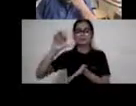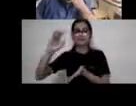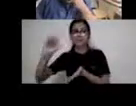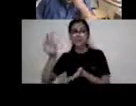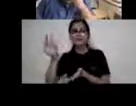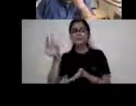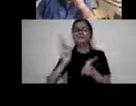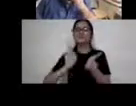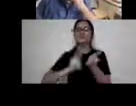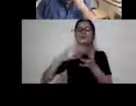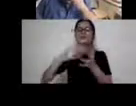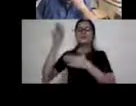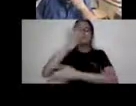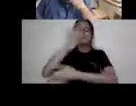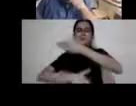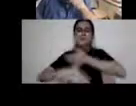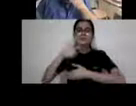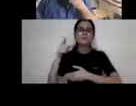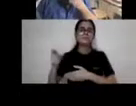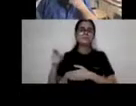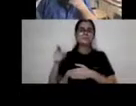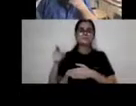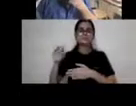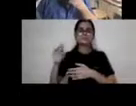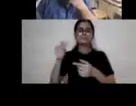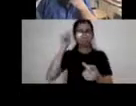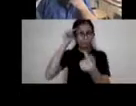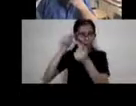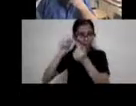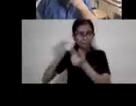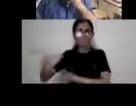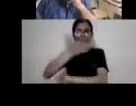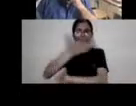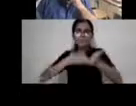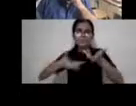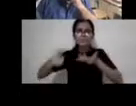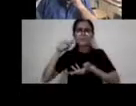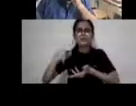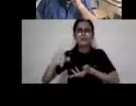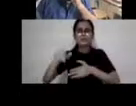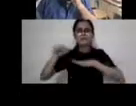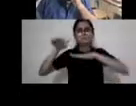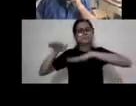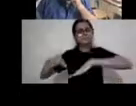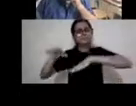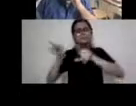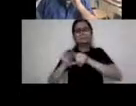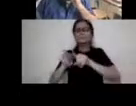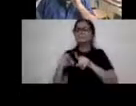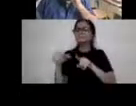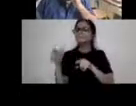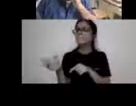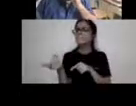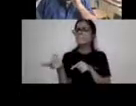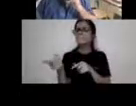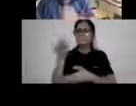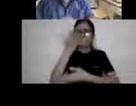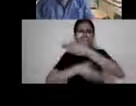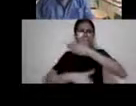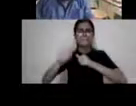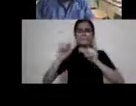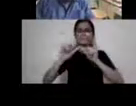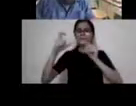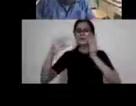uh, treaty, um, was really a lot of it is based around the, uh, disability act of